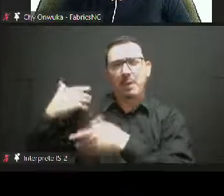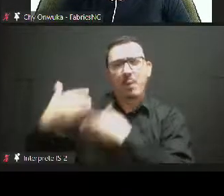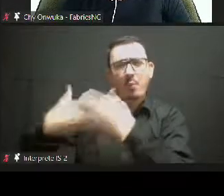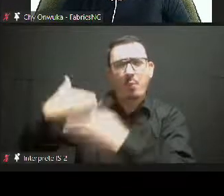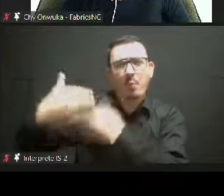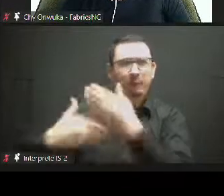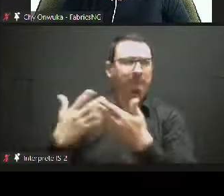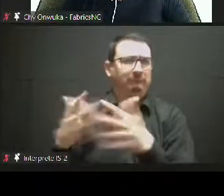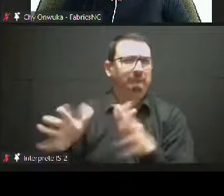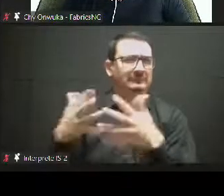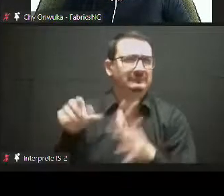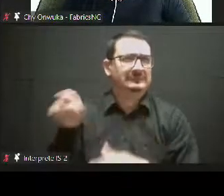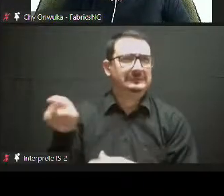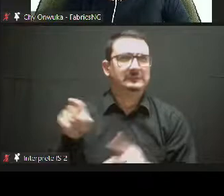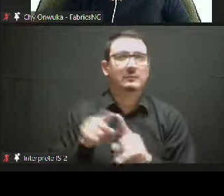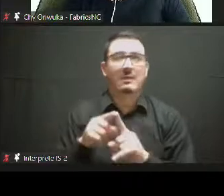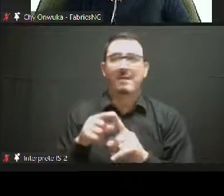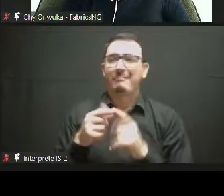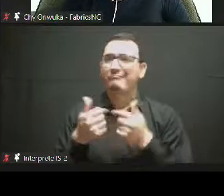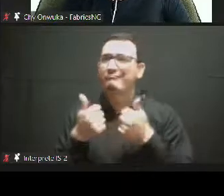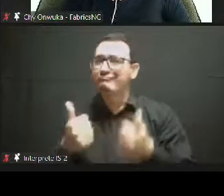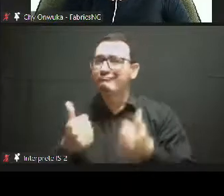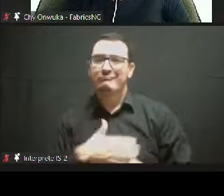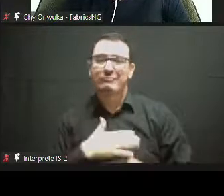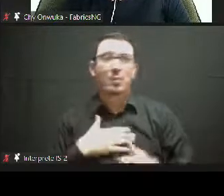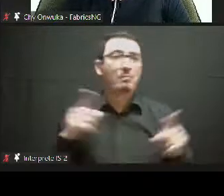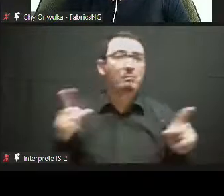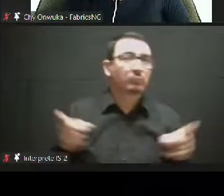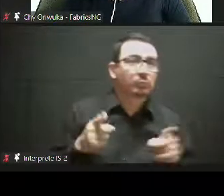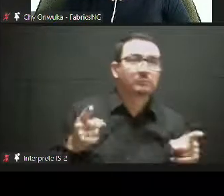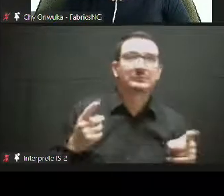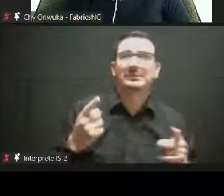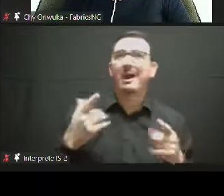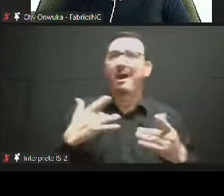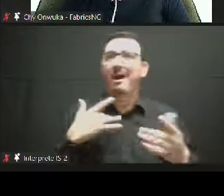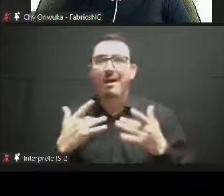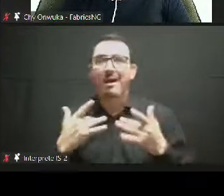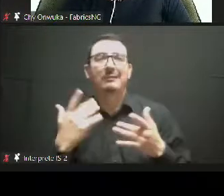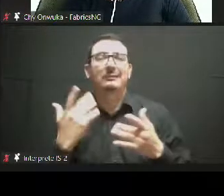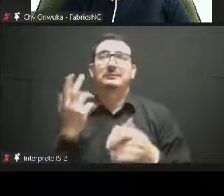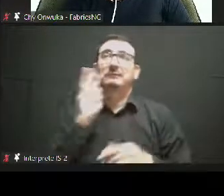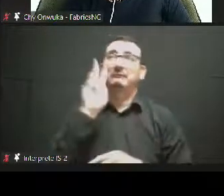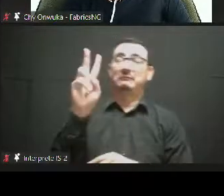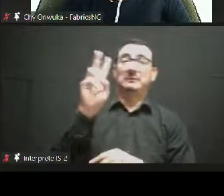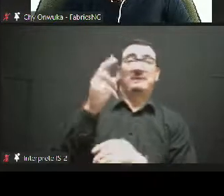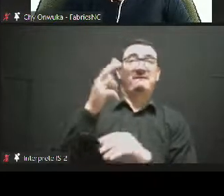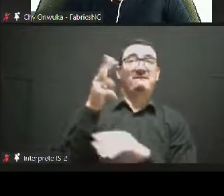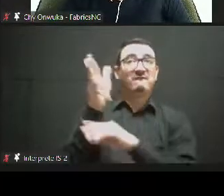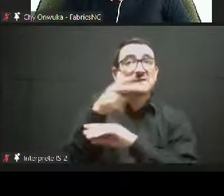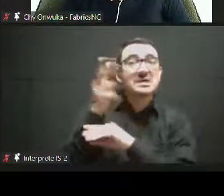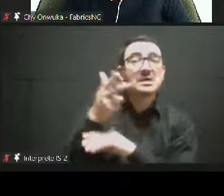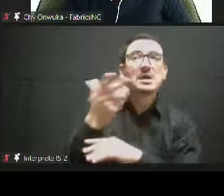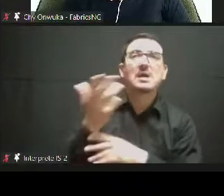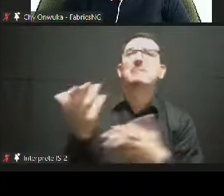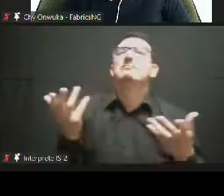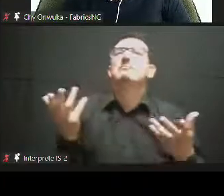films, we like how we sound. There's growing enthusiasm, there's dynamism amongst